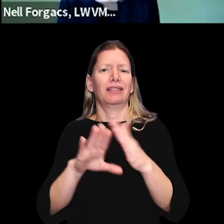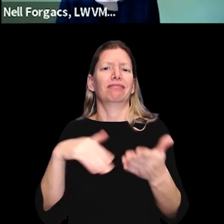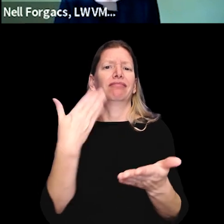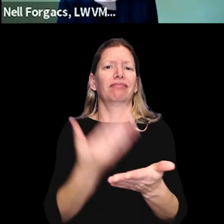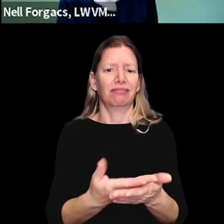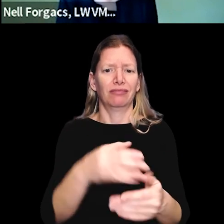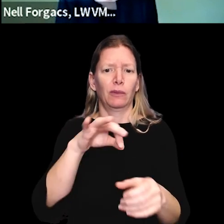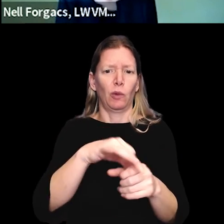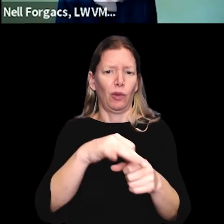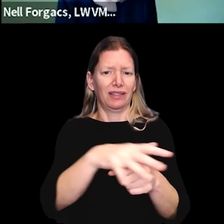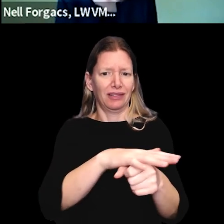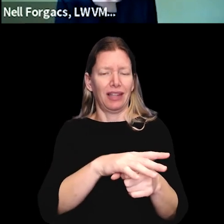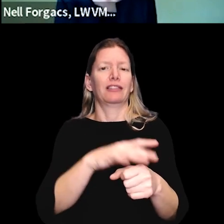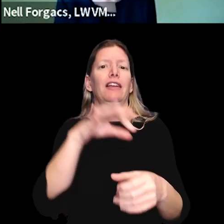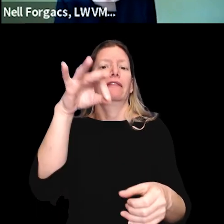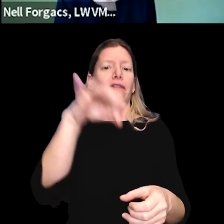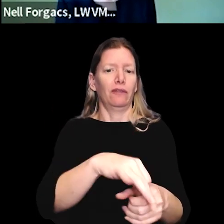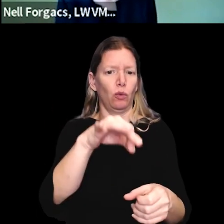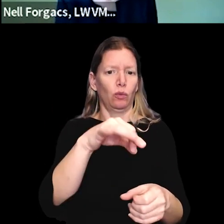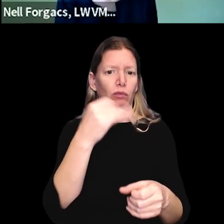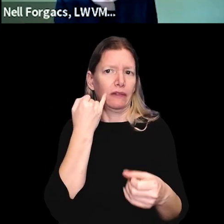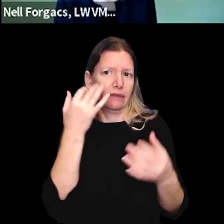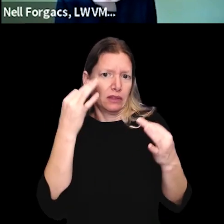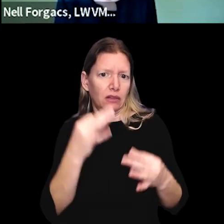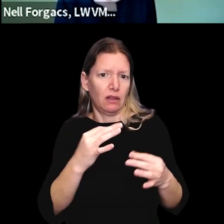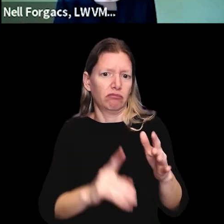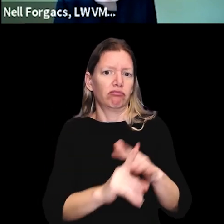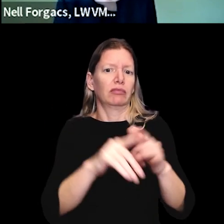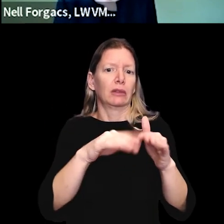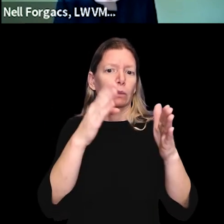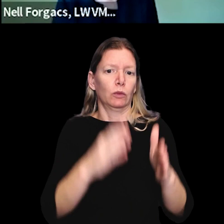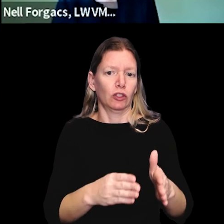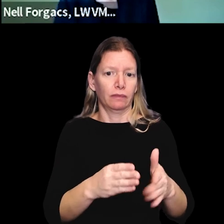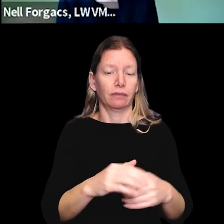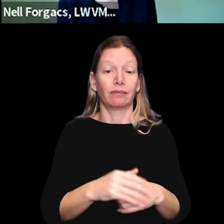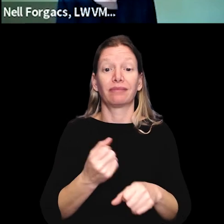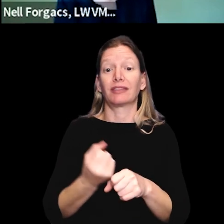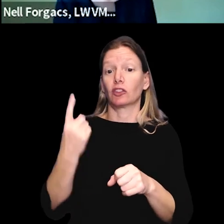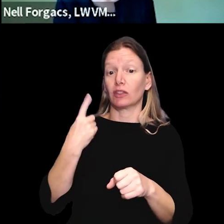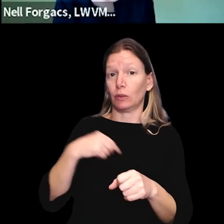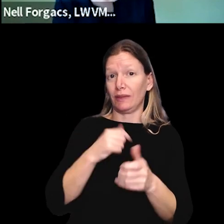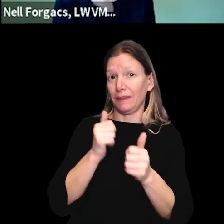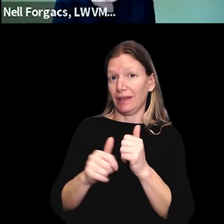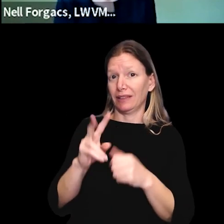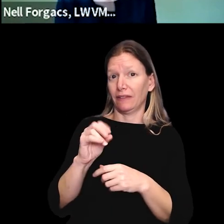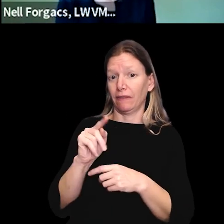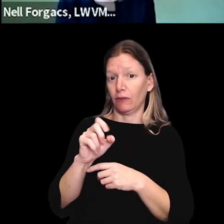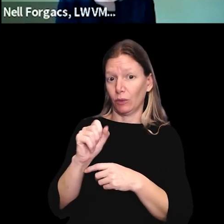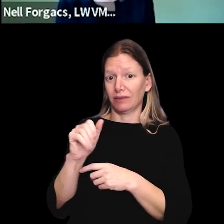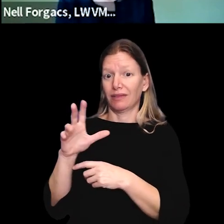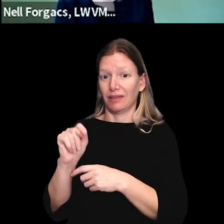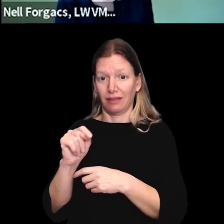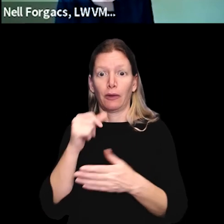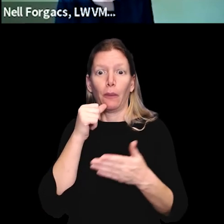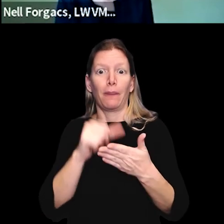can get to the polls to cast their vote if they choose to vote in person. Of course, last year we passed the